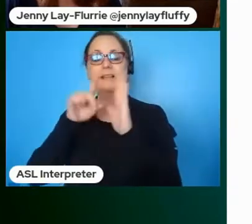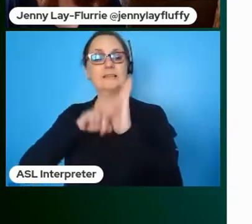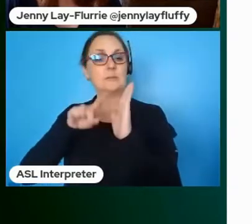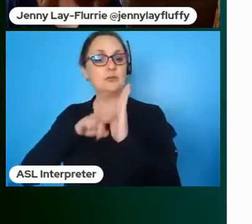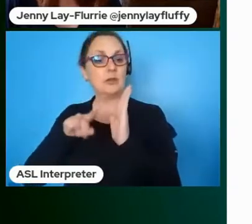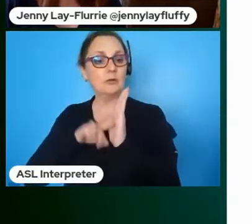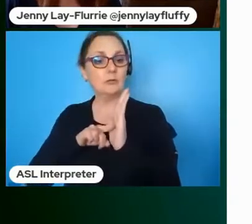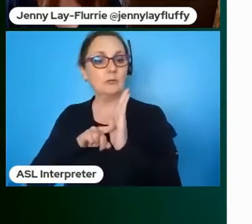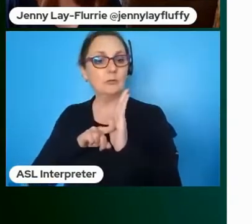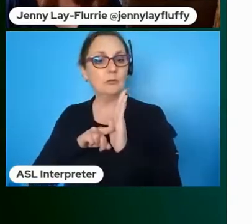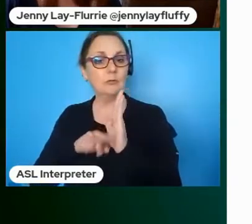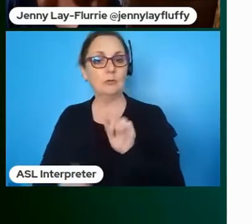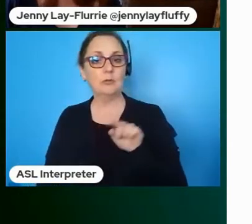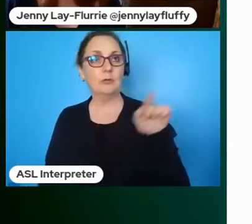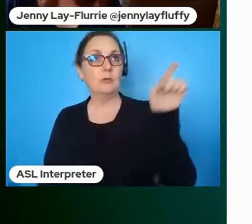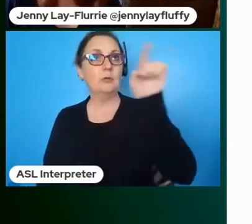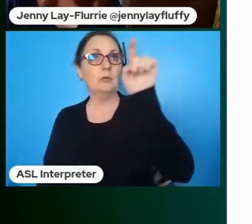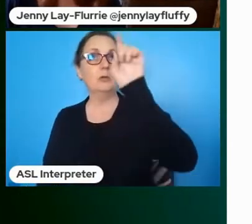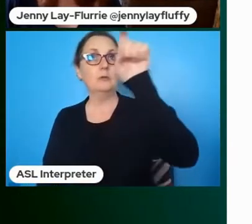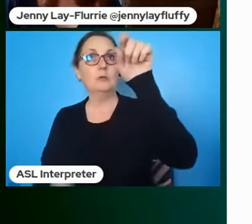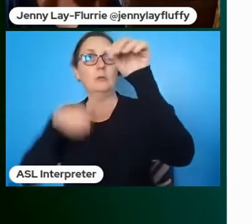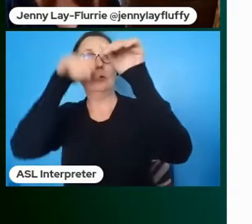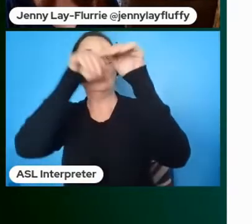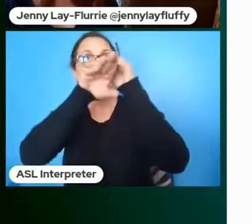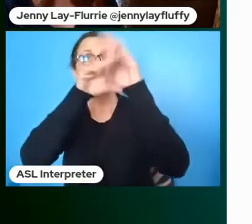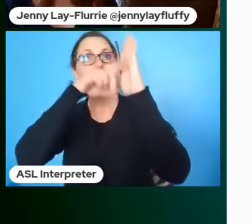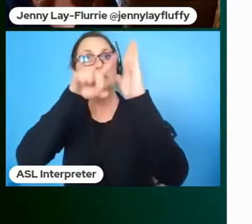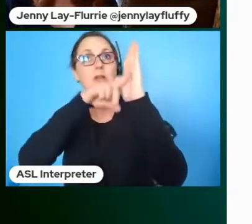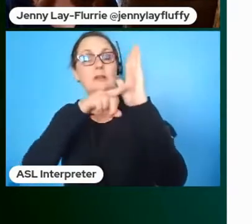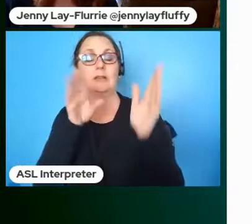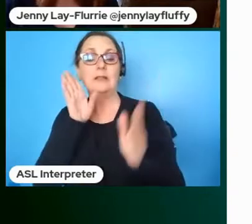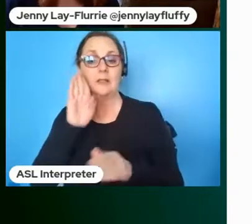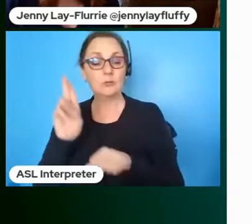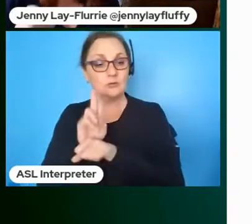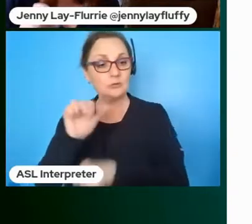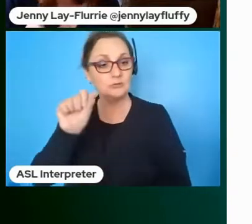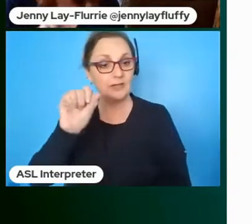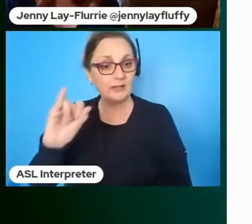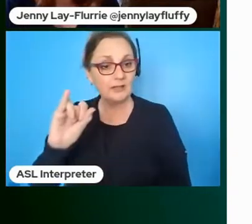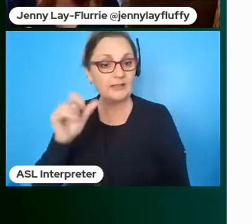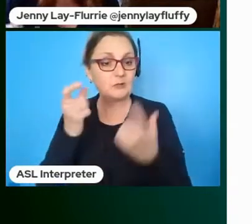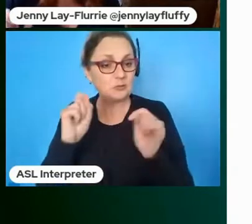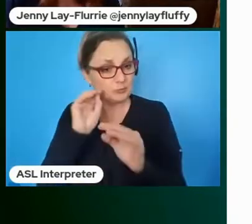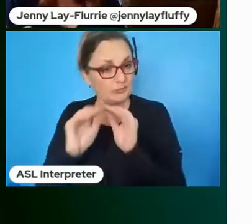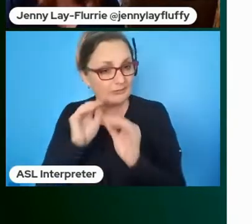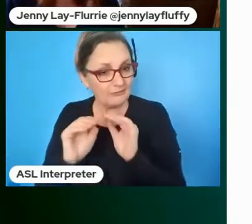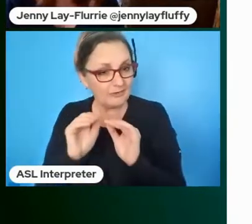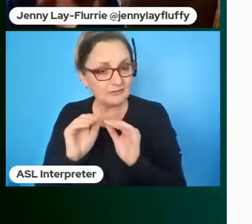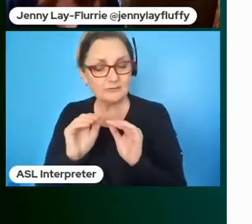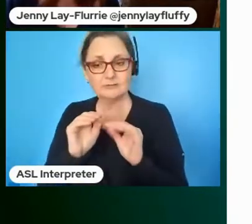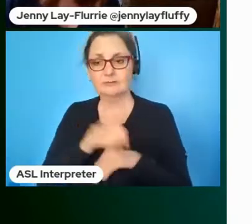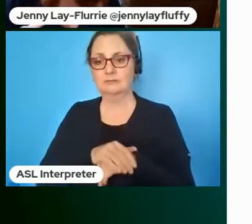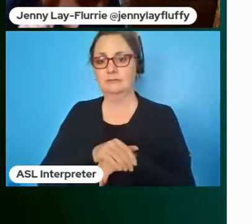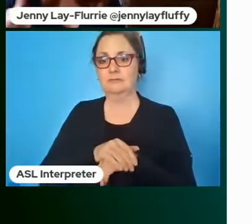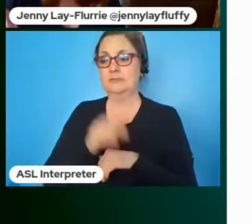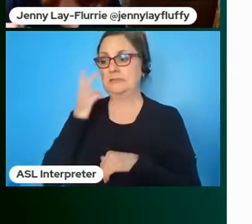hit the button it will use artificial intelligence to try and fix things for you like look at your image and put a description in you can then check